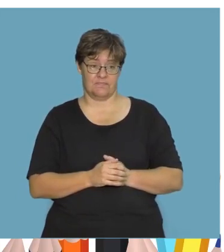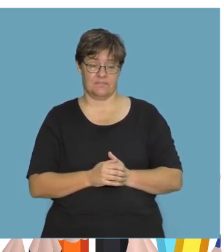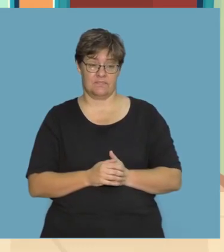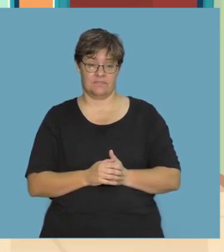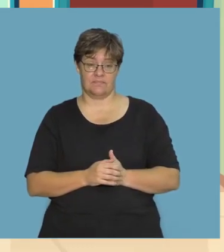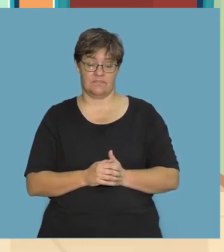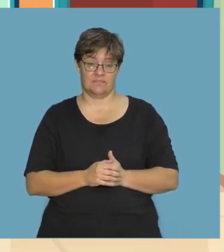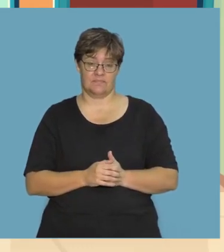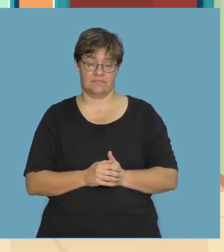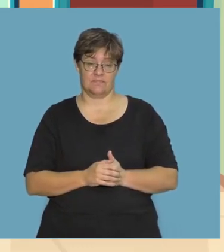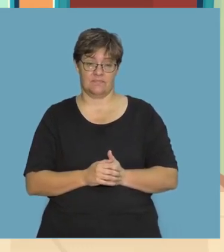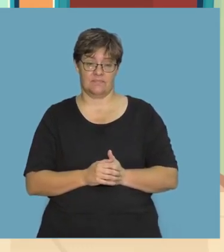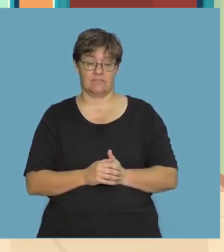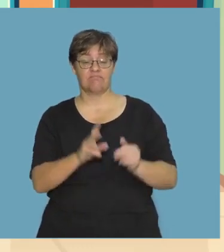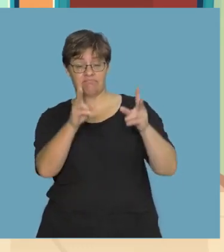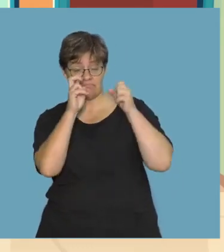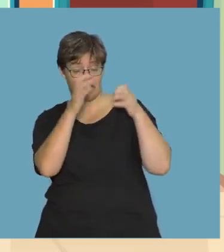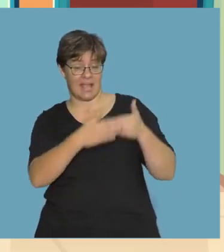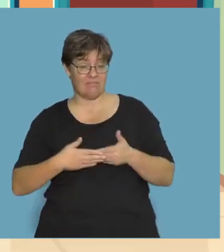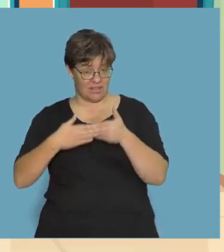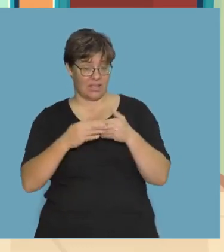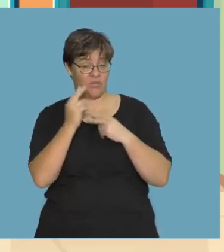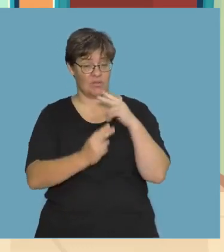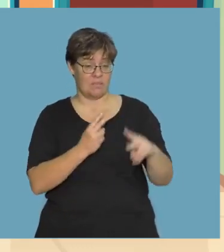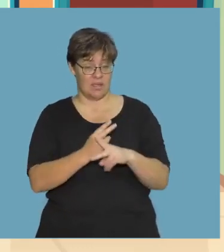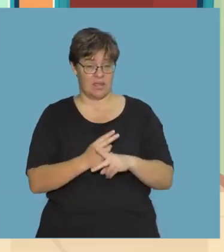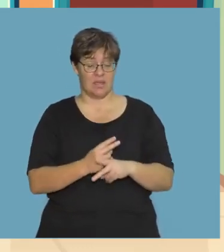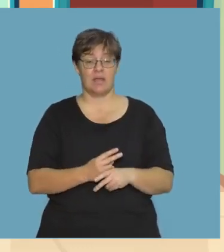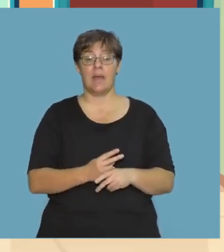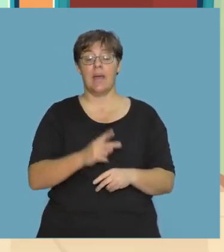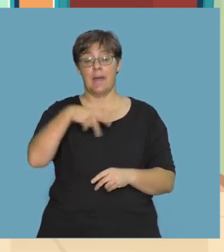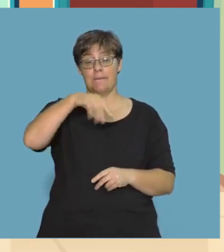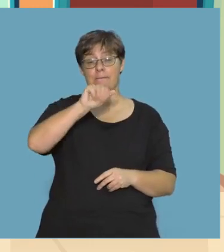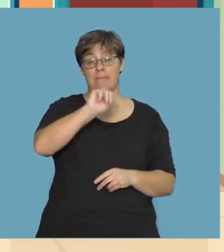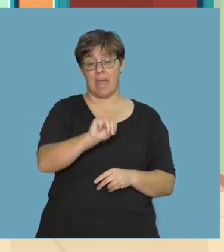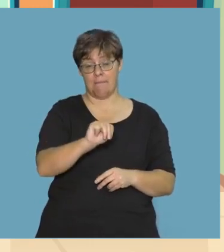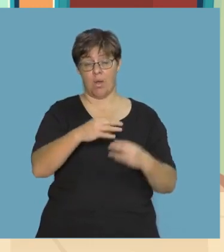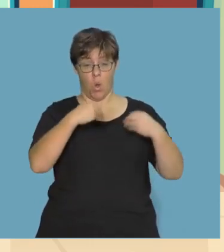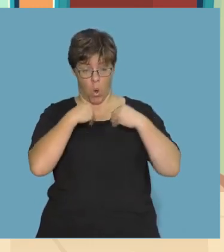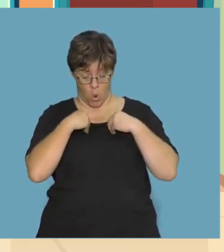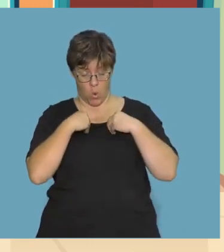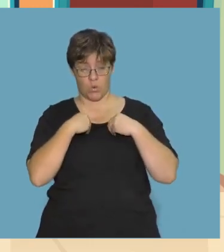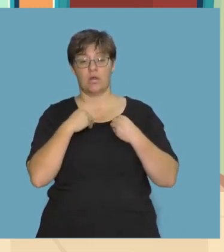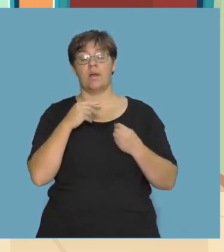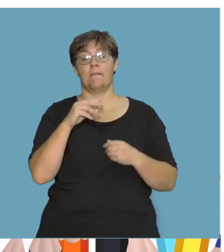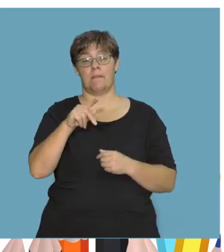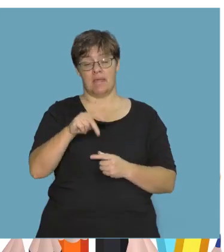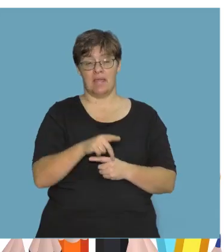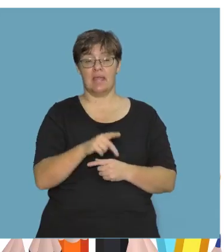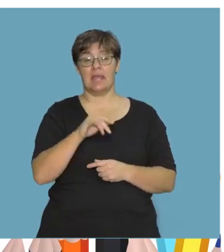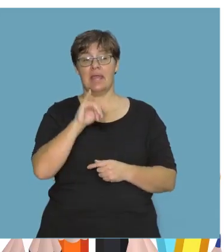Listen carefully and repeat. Pam owns the puppy. It is Pam's puppy.